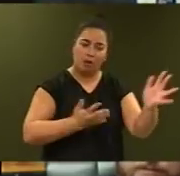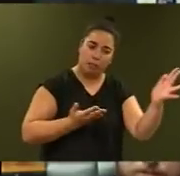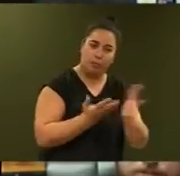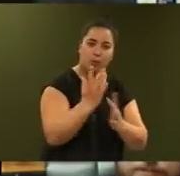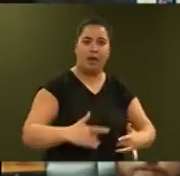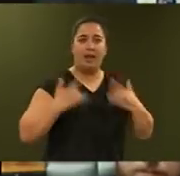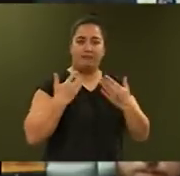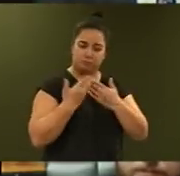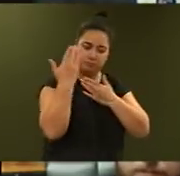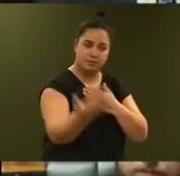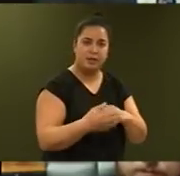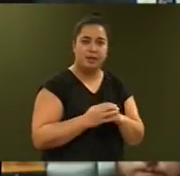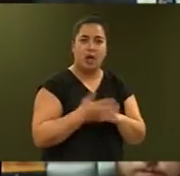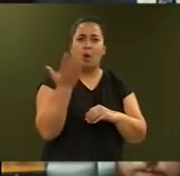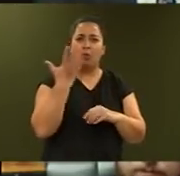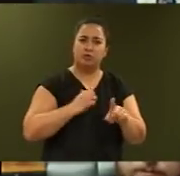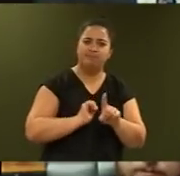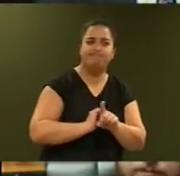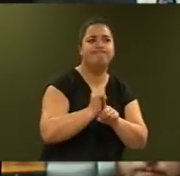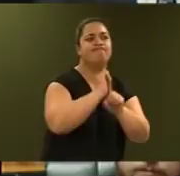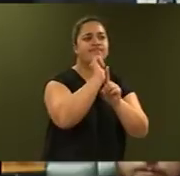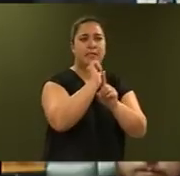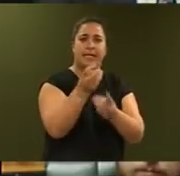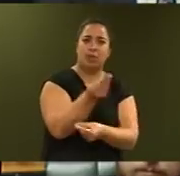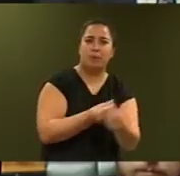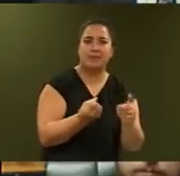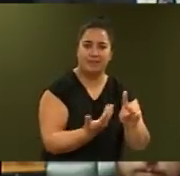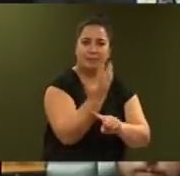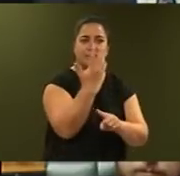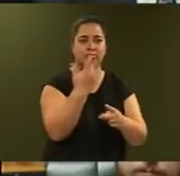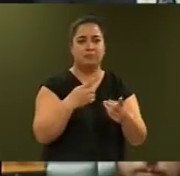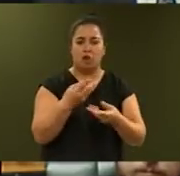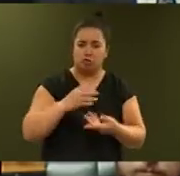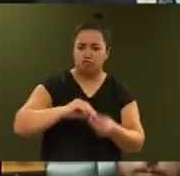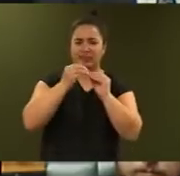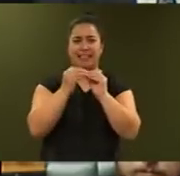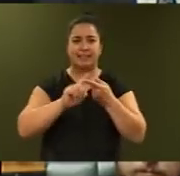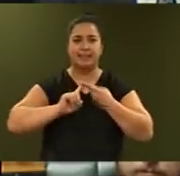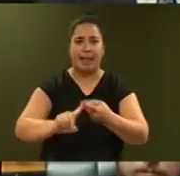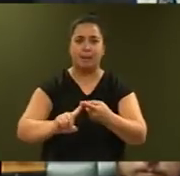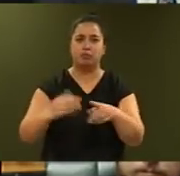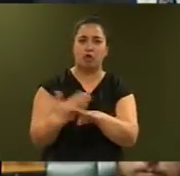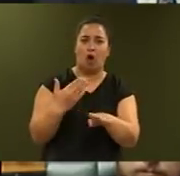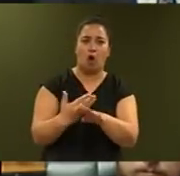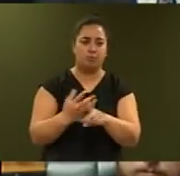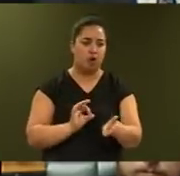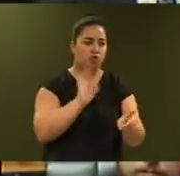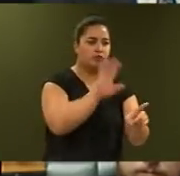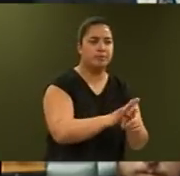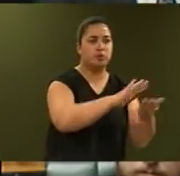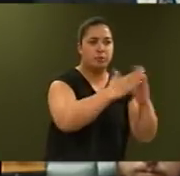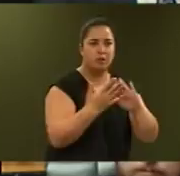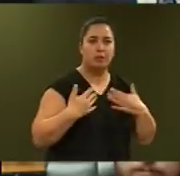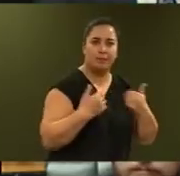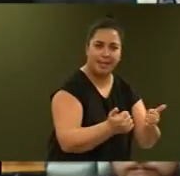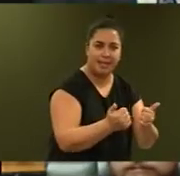It aims to enhance economic development opportunities, create sustainable jobs, contribute to community wellbeing, lift